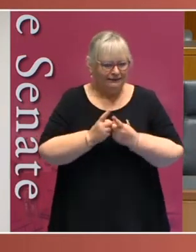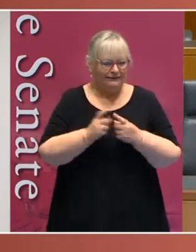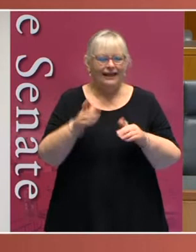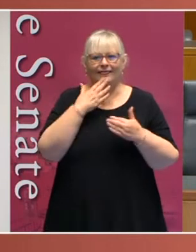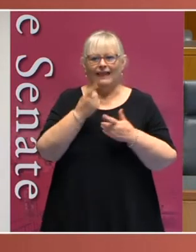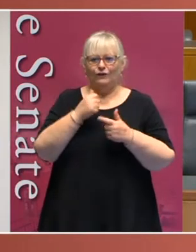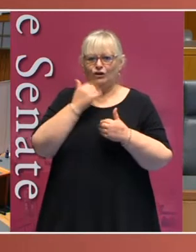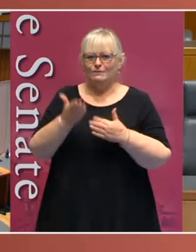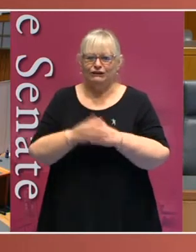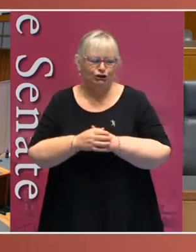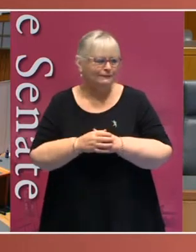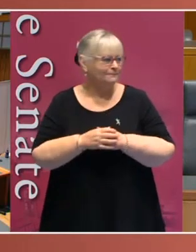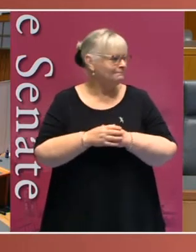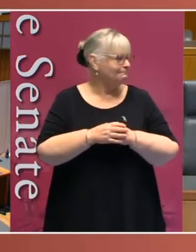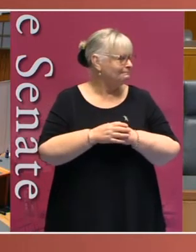you very much.